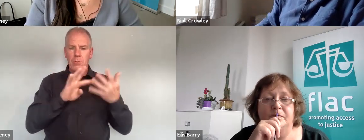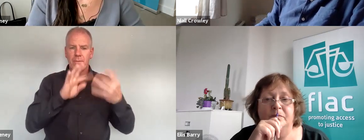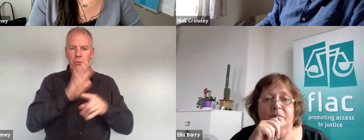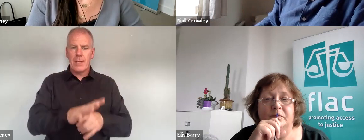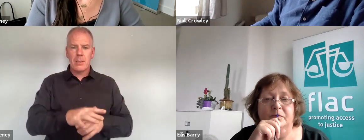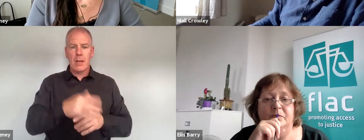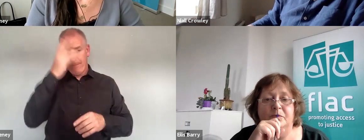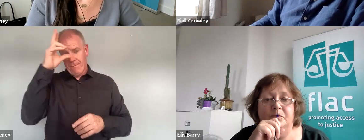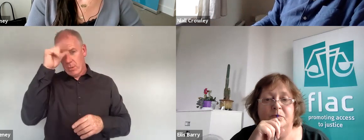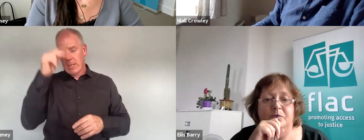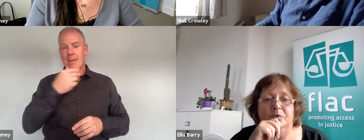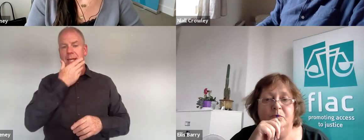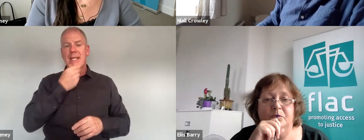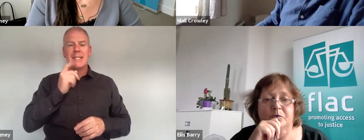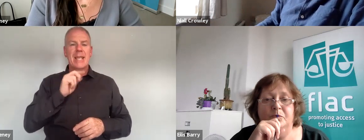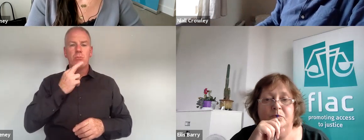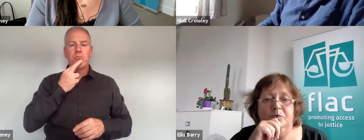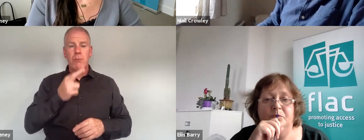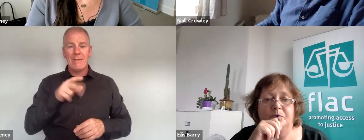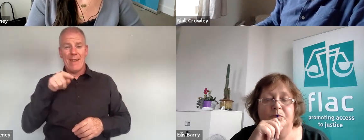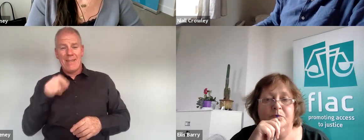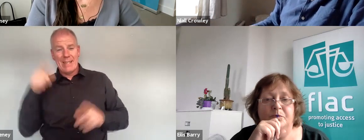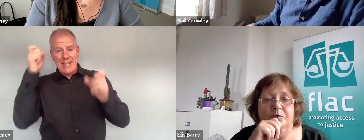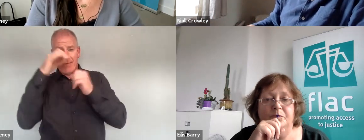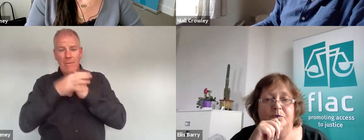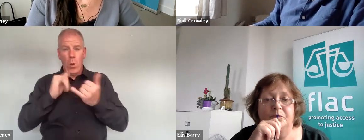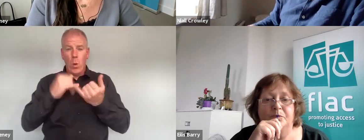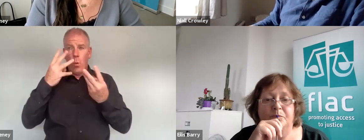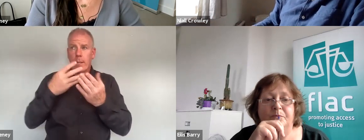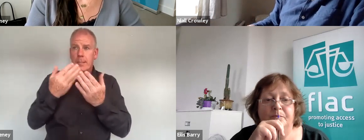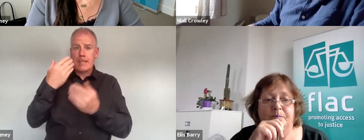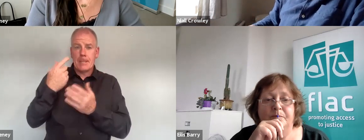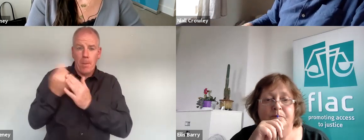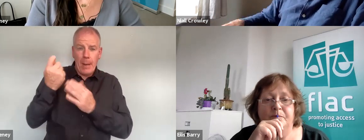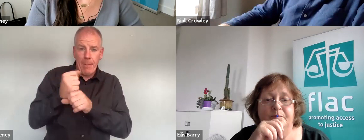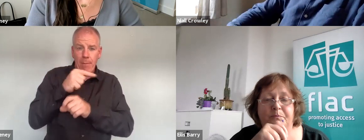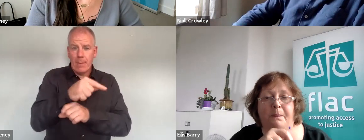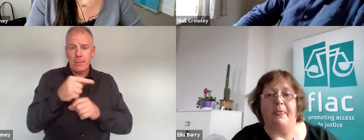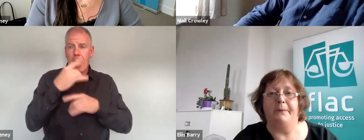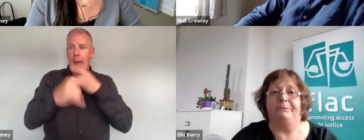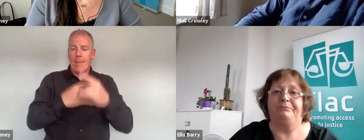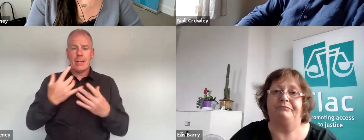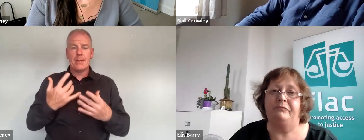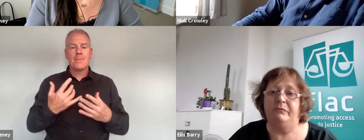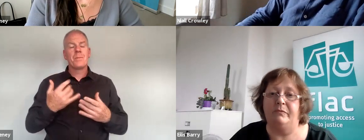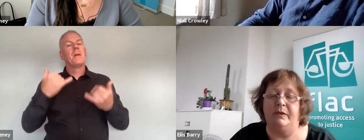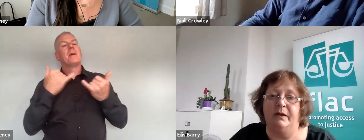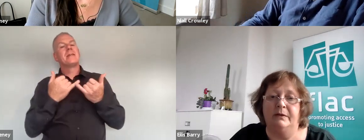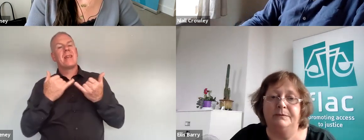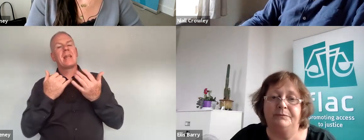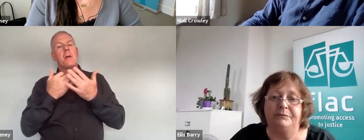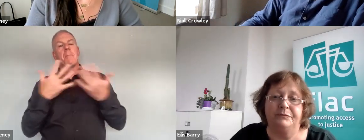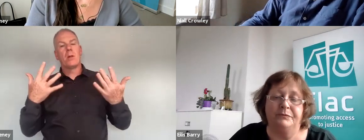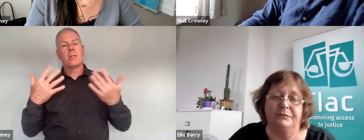people to come forward under and looked at ways of mitigating those barriers but yeah I think it's a bit like multi-mandate bodies